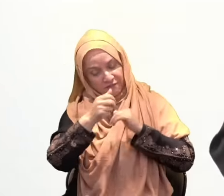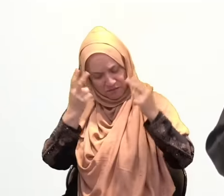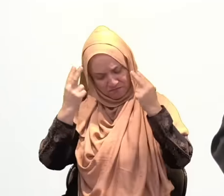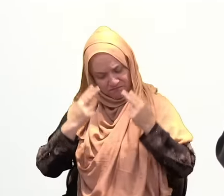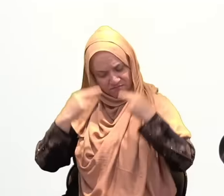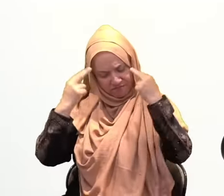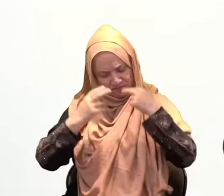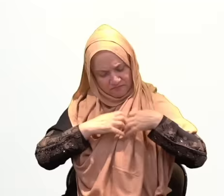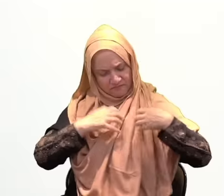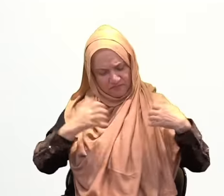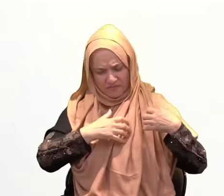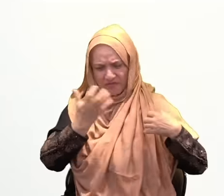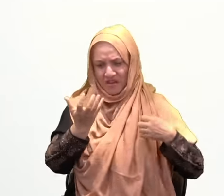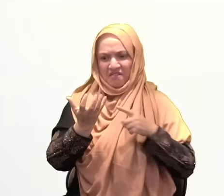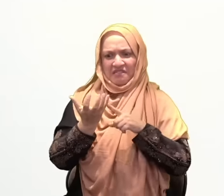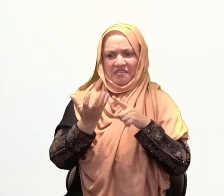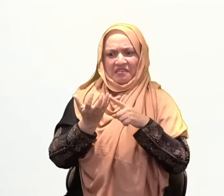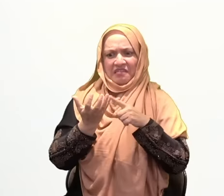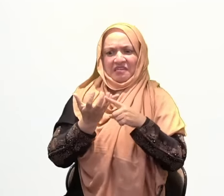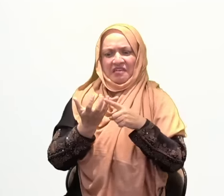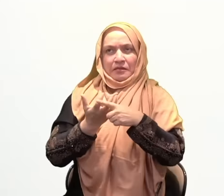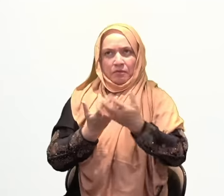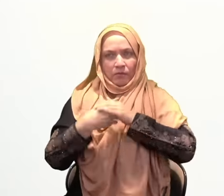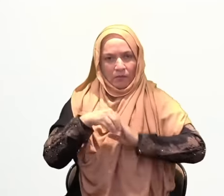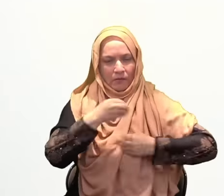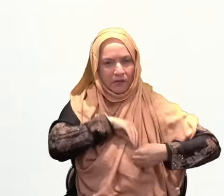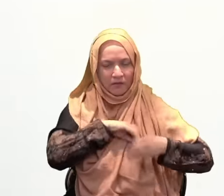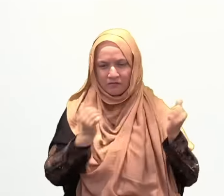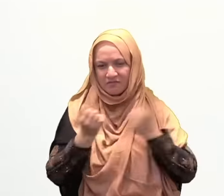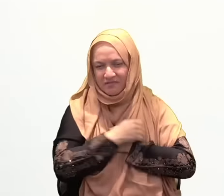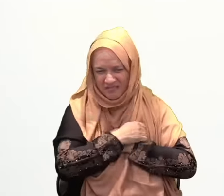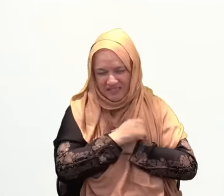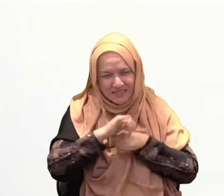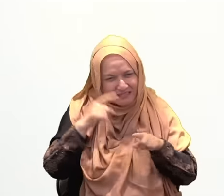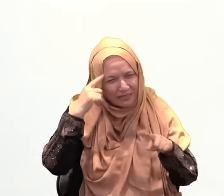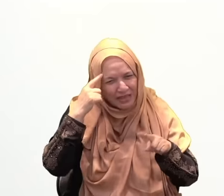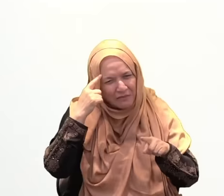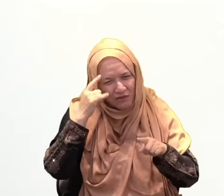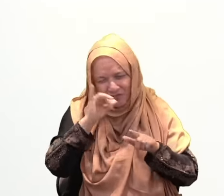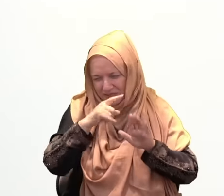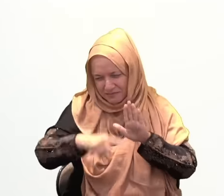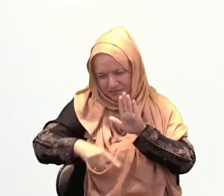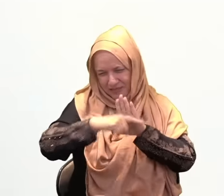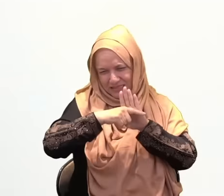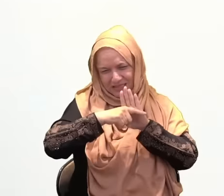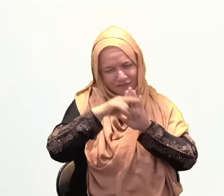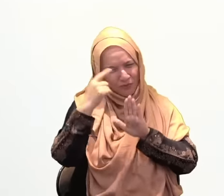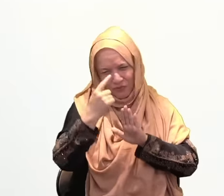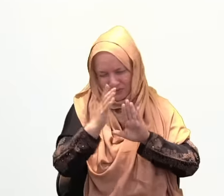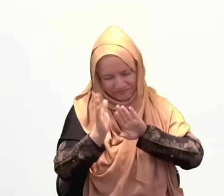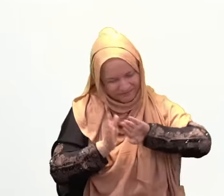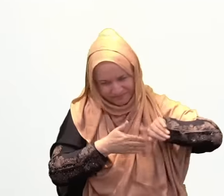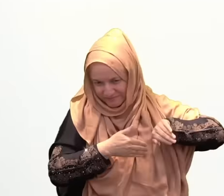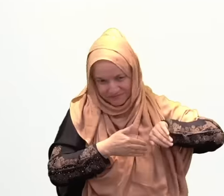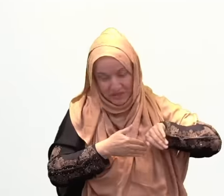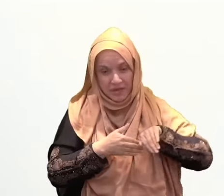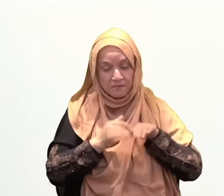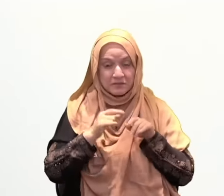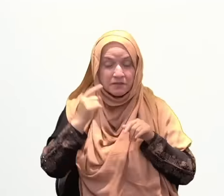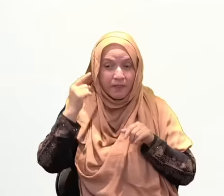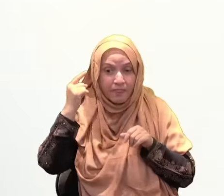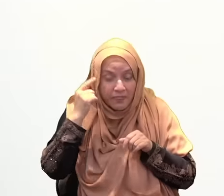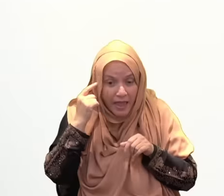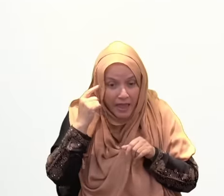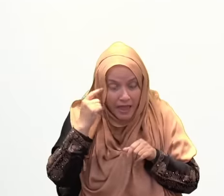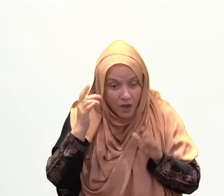yourself and try to adjust yourself in that way to always say alhamdulillah for the small good that you can find even if it doesn't seem that